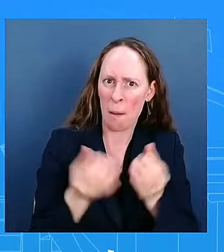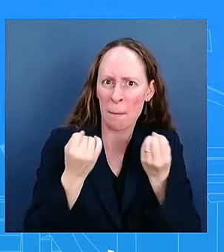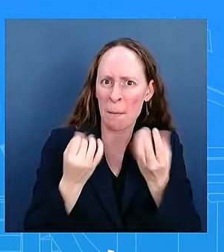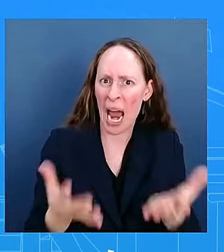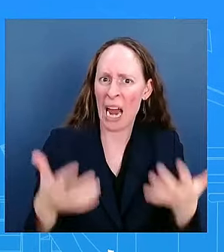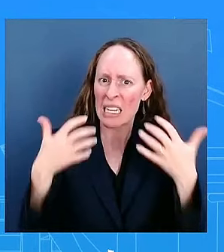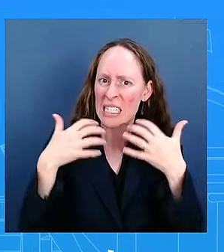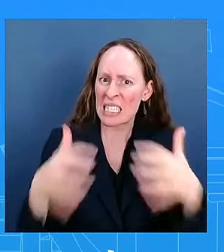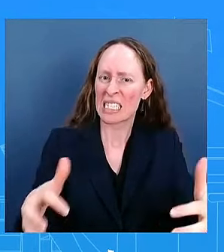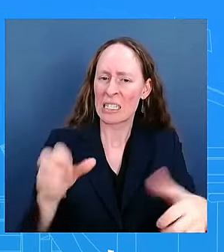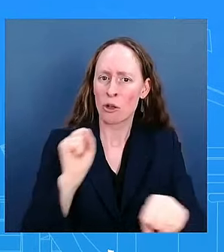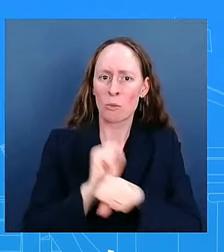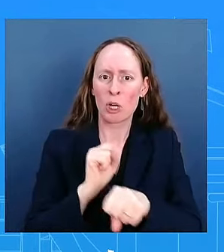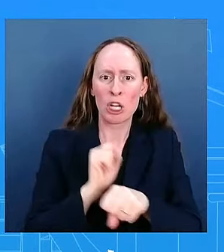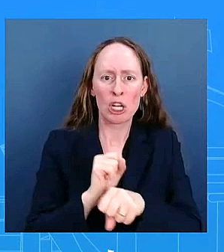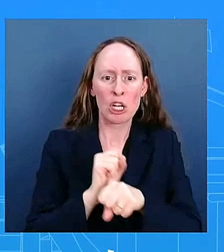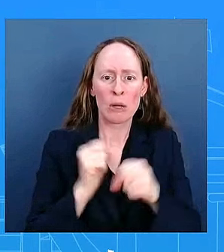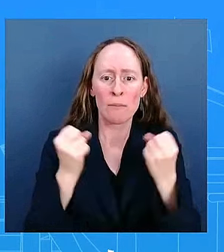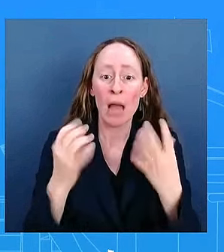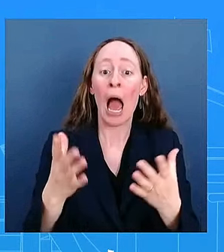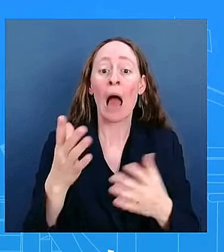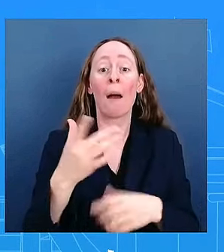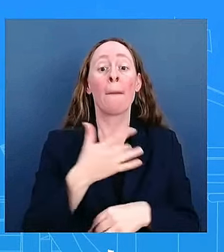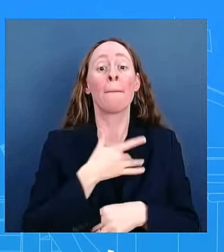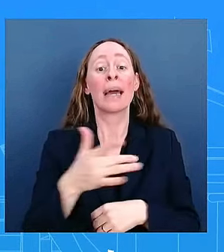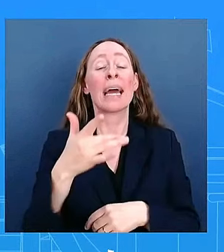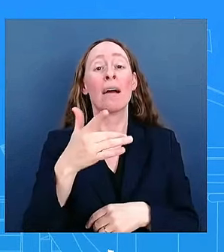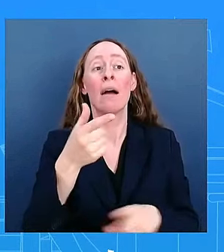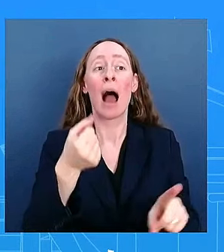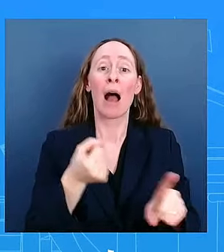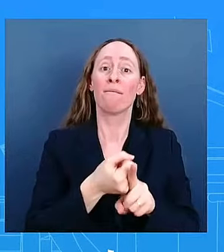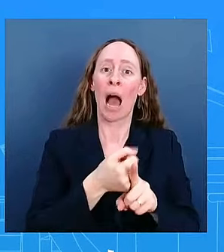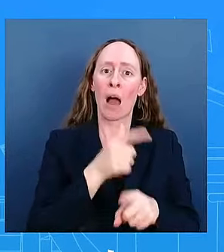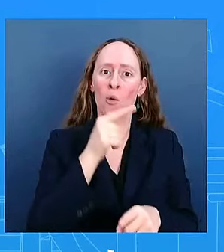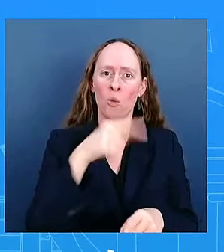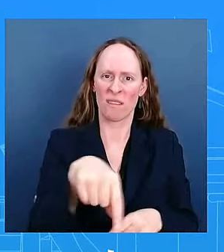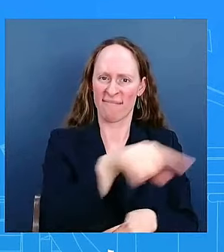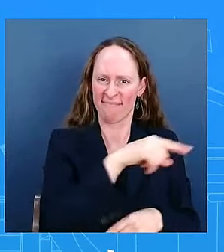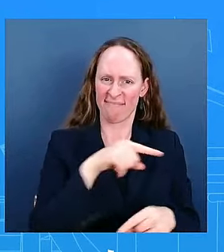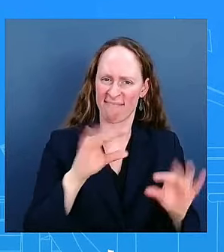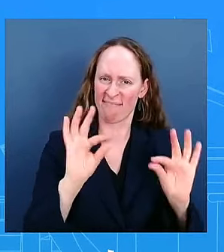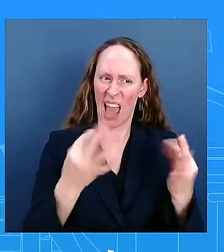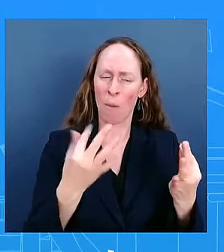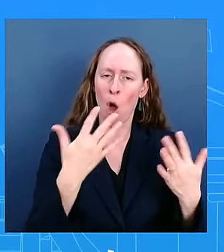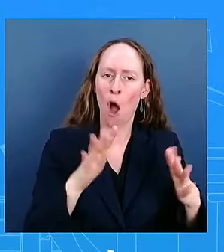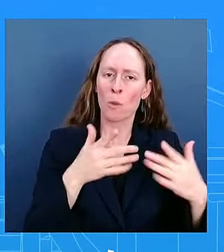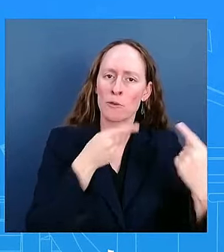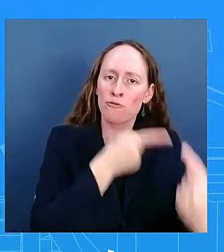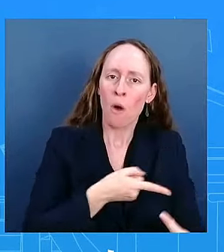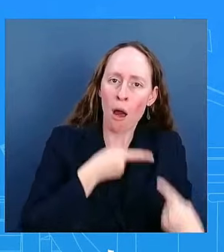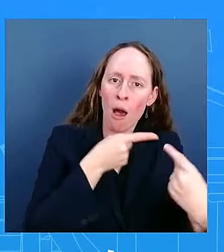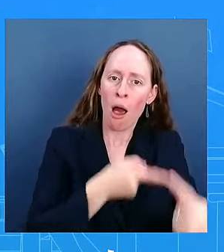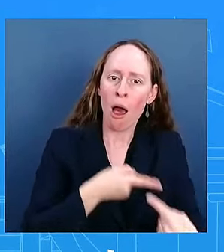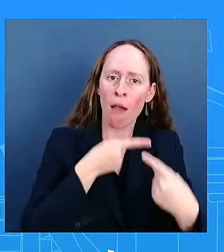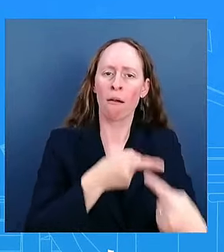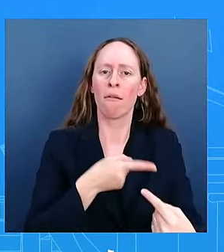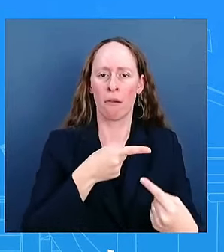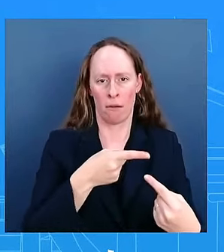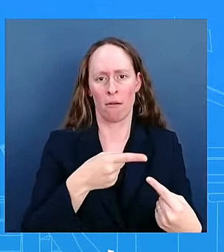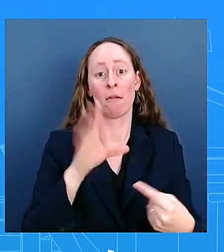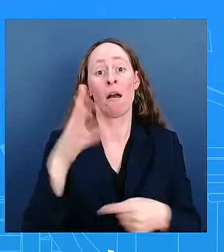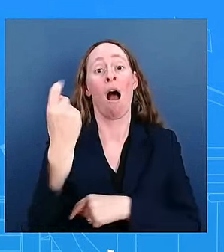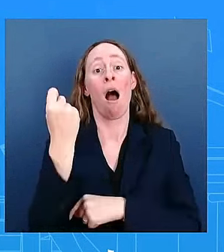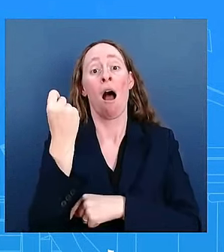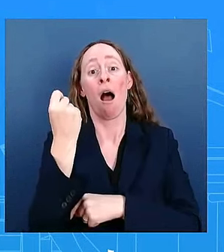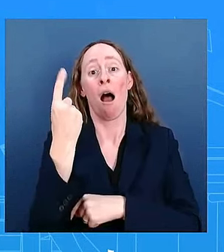with great certainty is that wages and incomes have grown most quickly for those in the bottom half of the of the income or